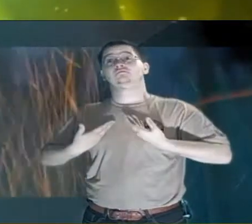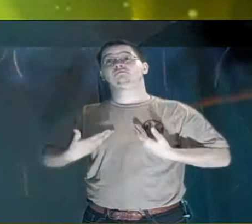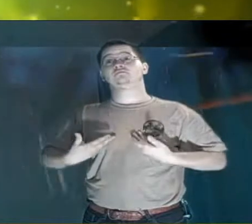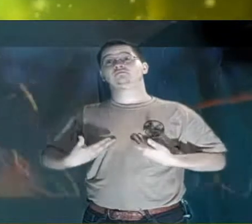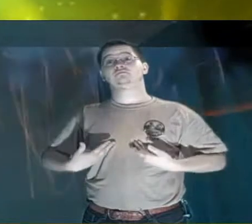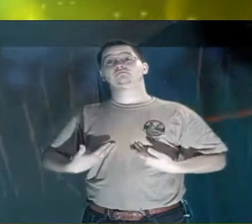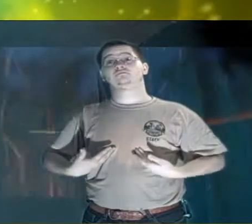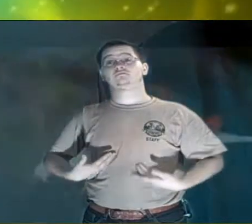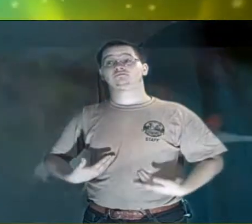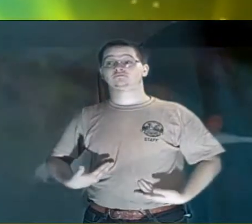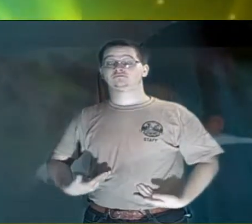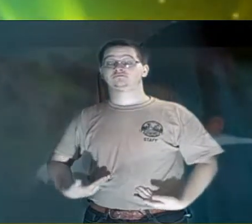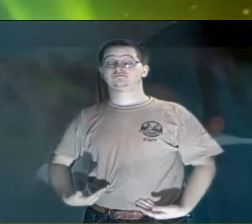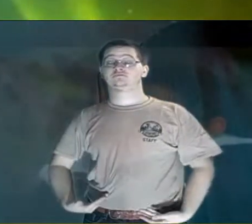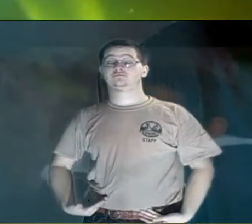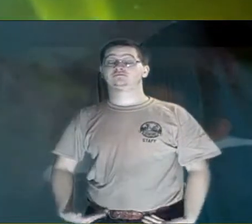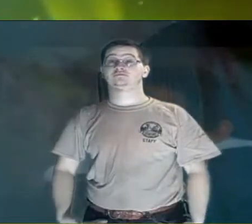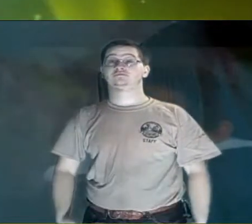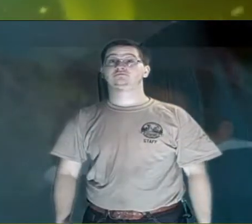about me